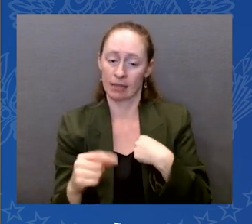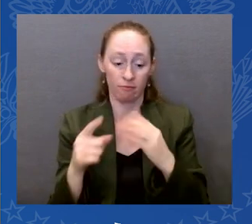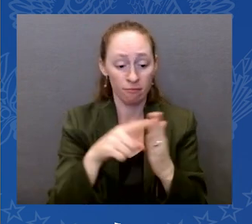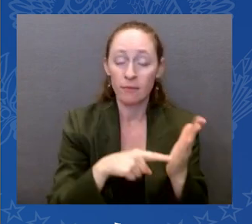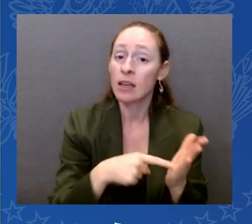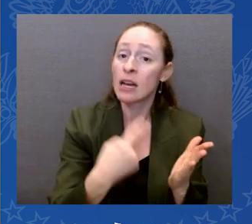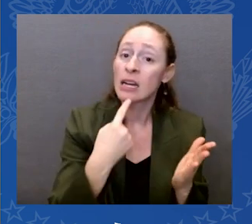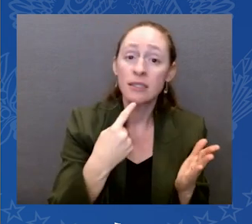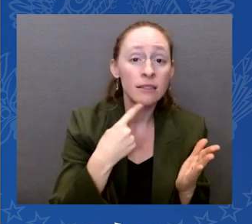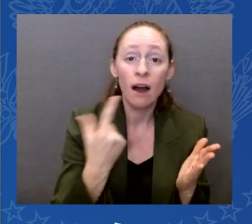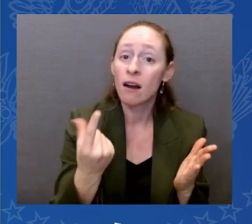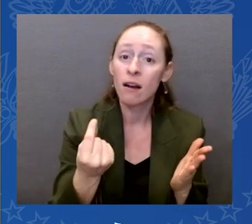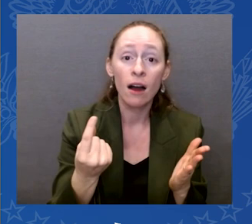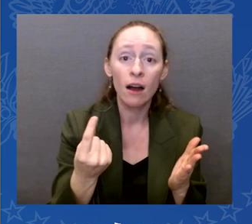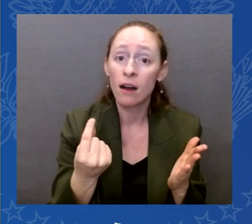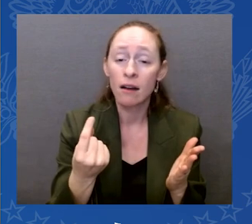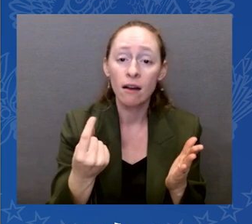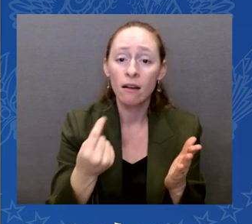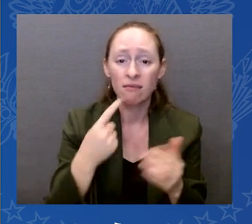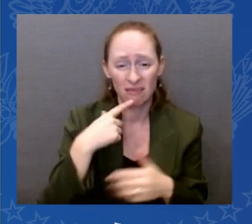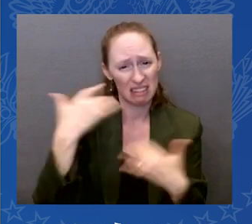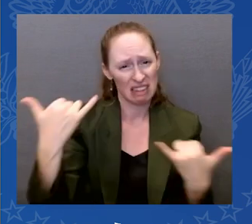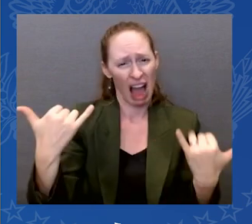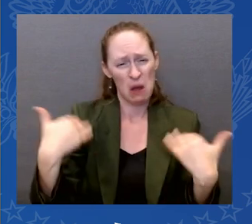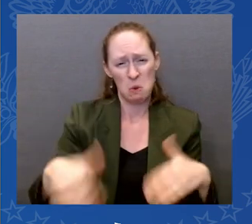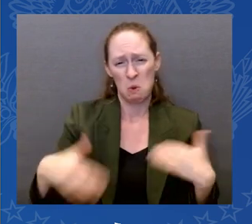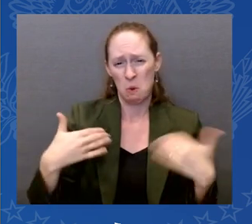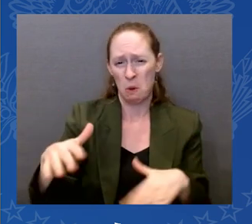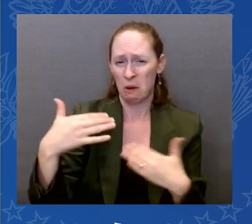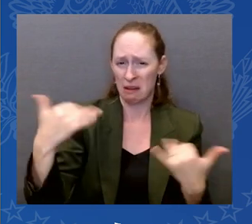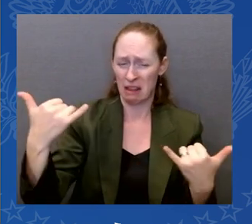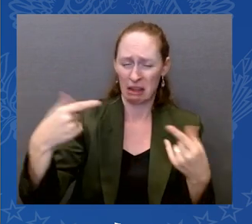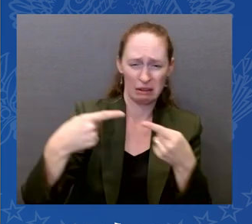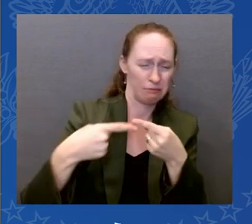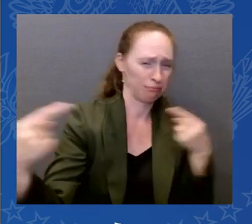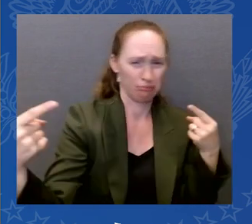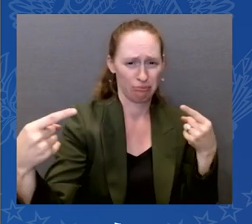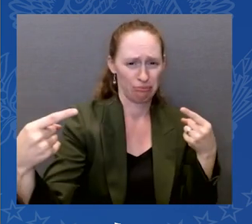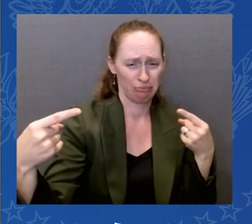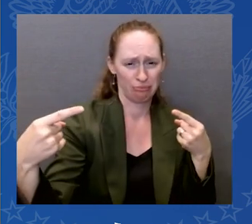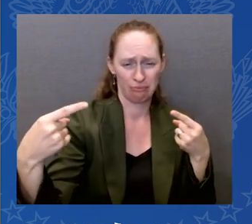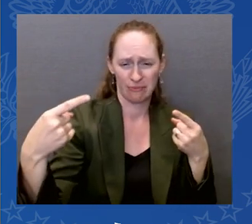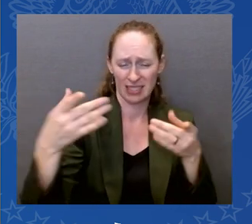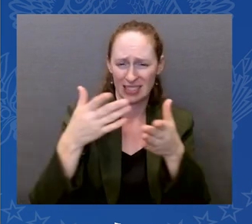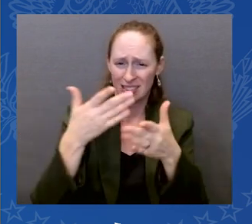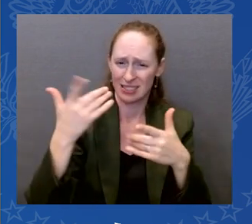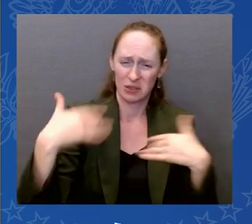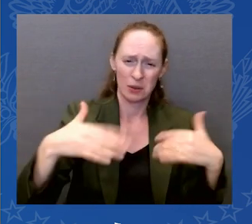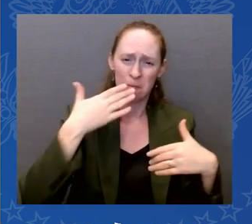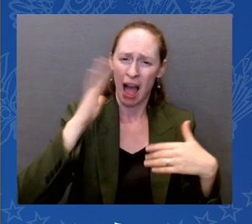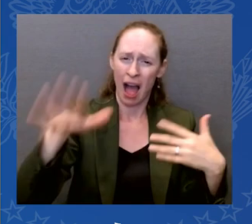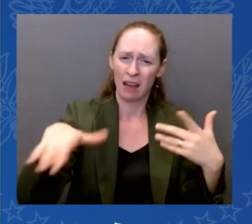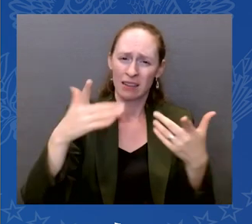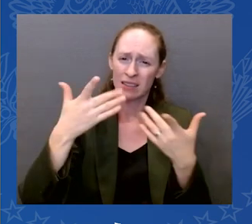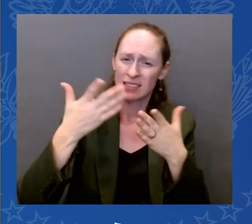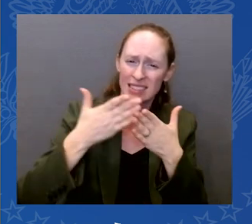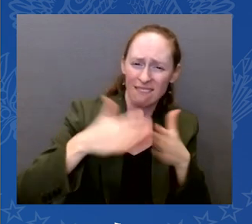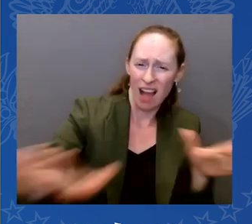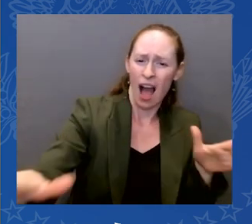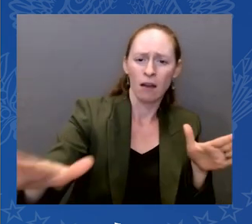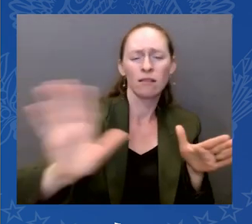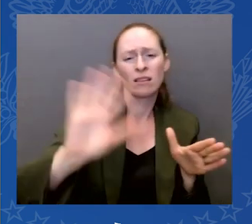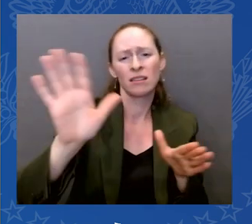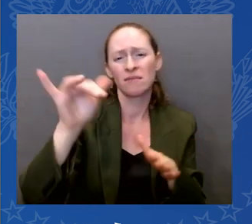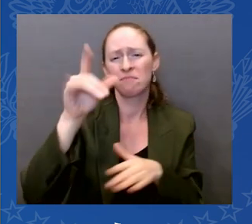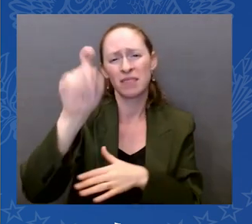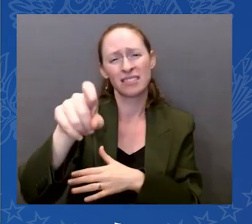this nation. Erase the invisible line that's dividing this nation. Whether it's to the people of Uvalde or El